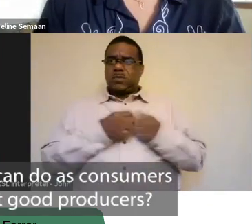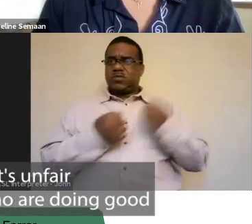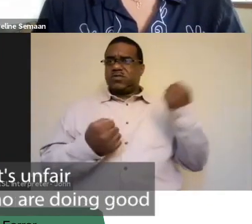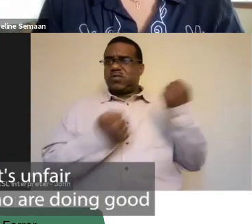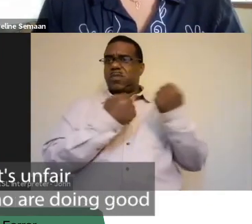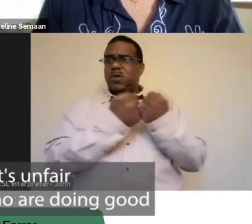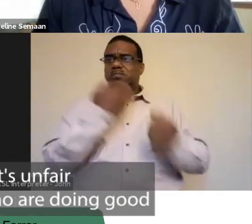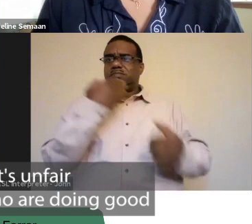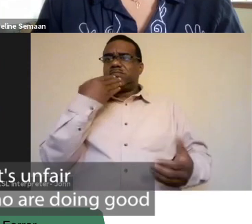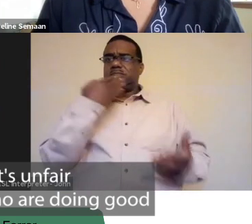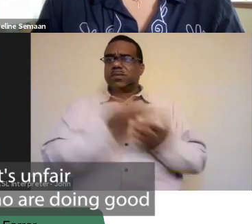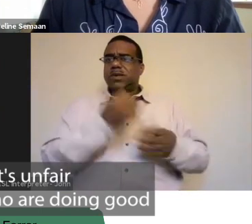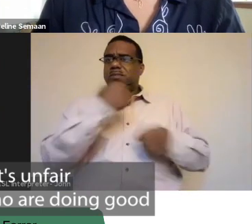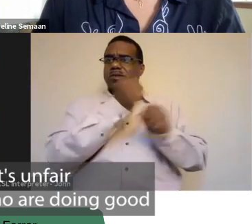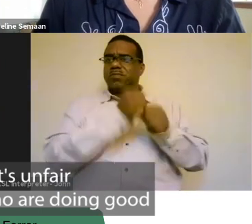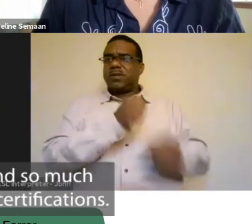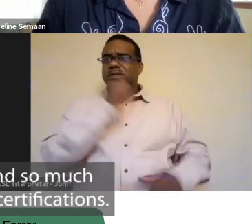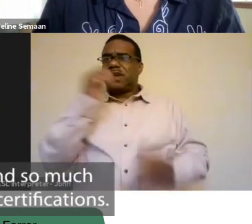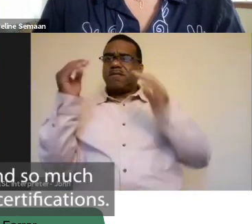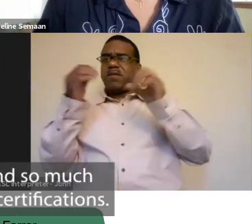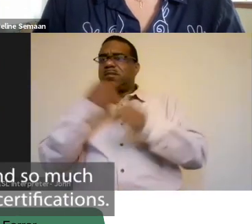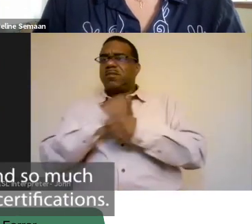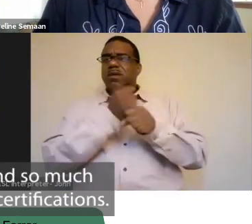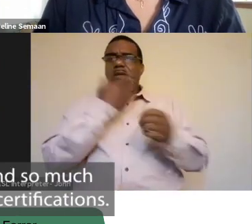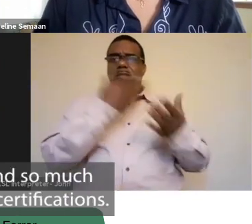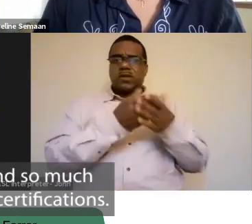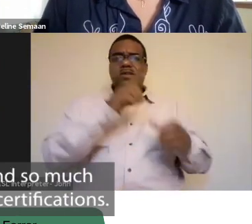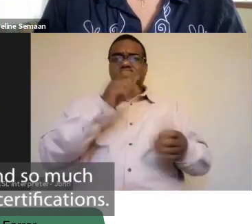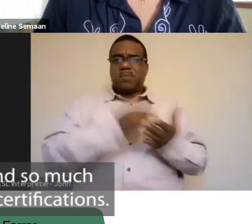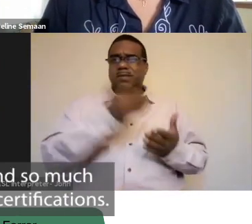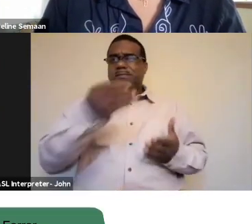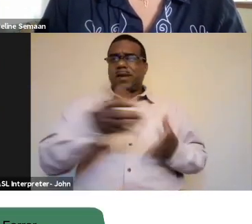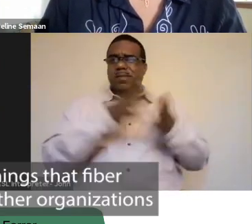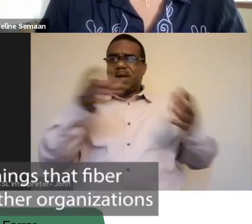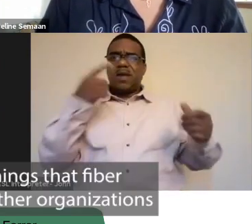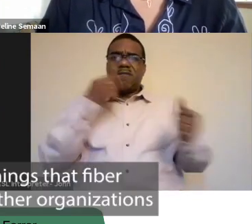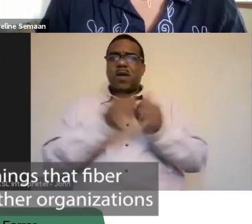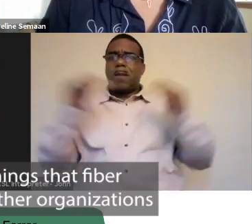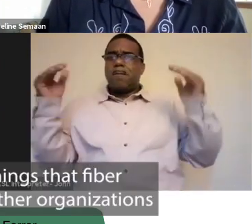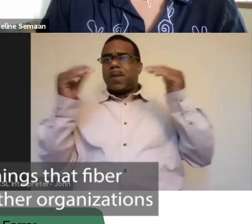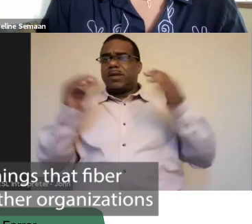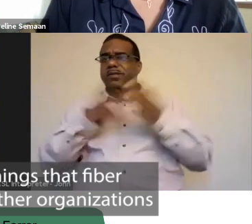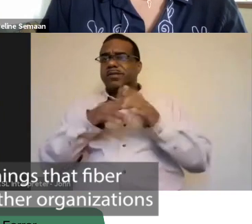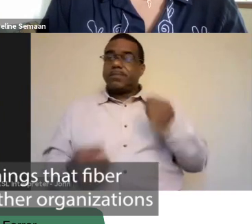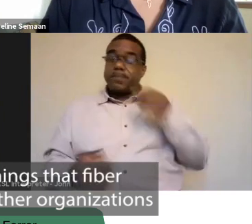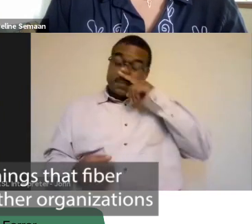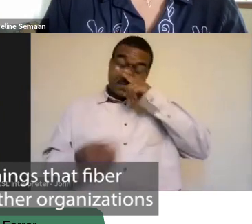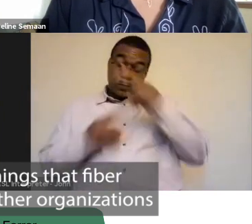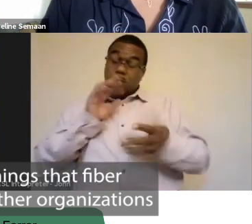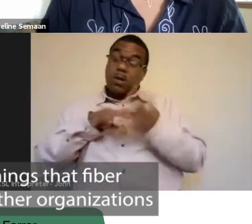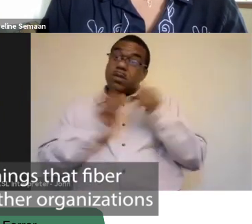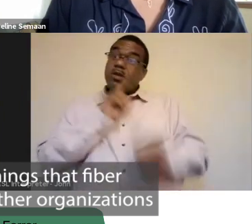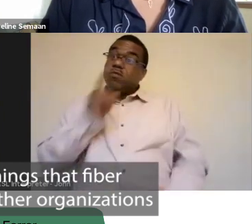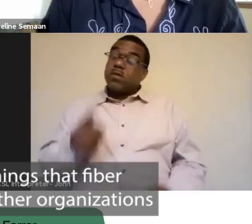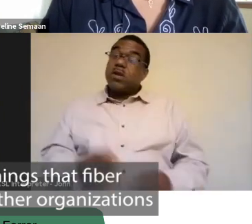producers because it's unfair how producers who are doing good have to spend so much to get bio certifications? So, one of the things that Fibership